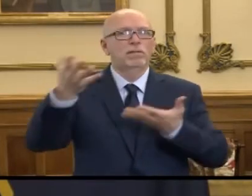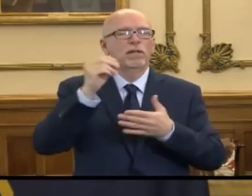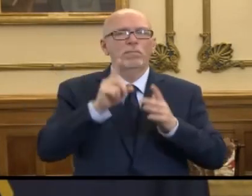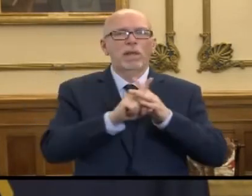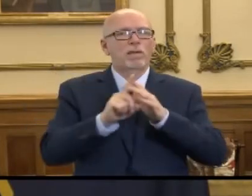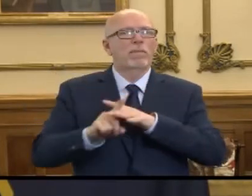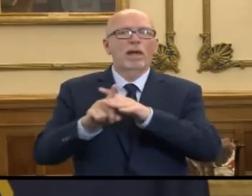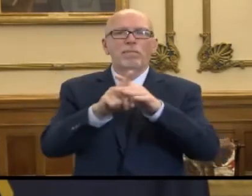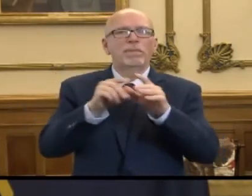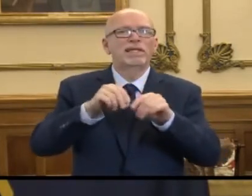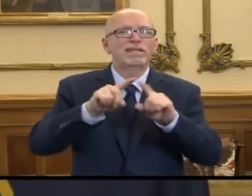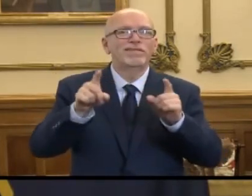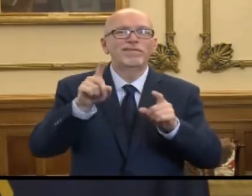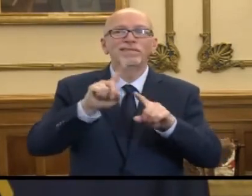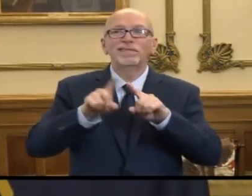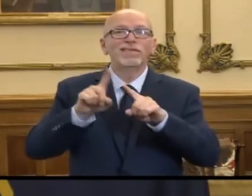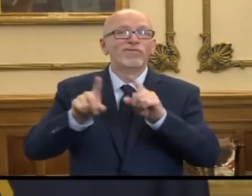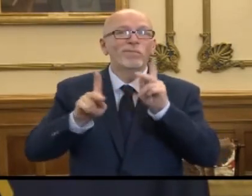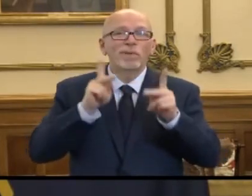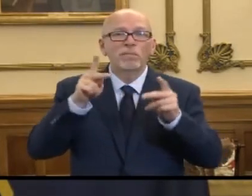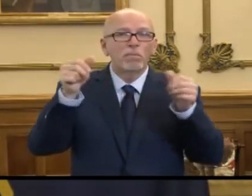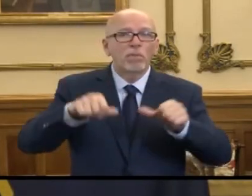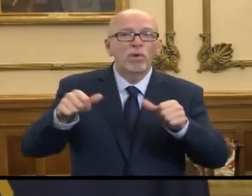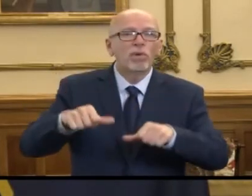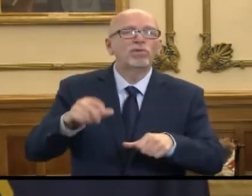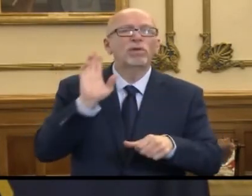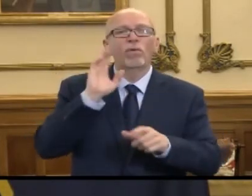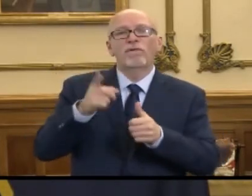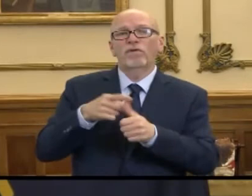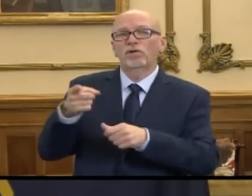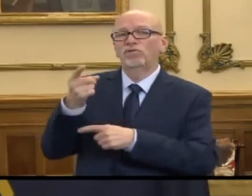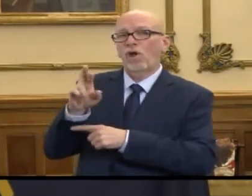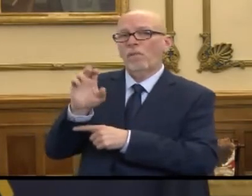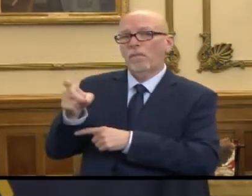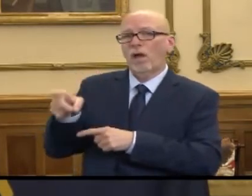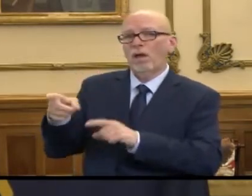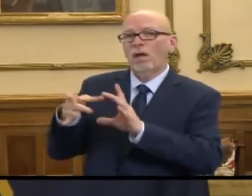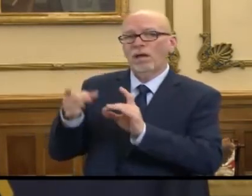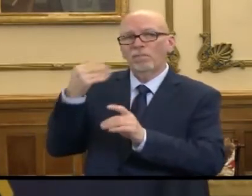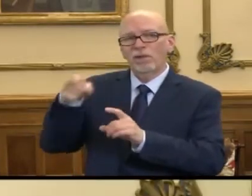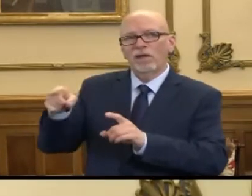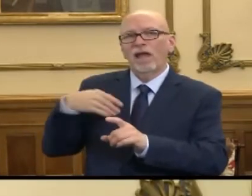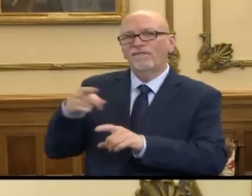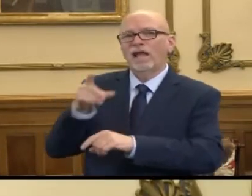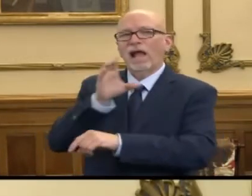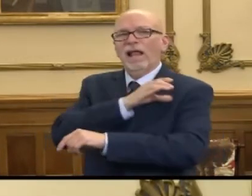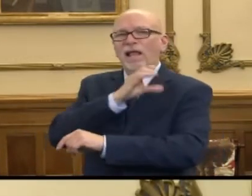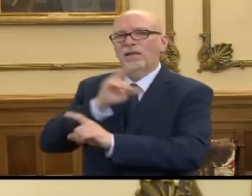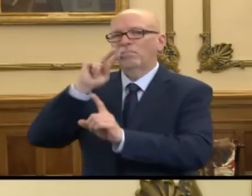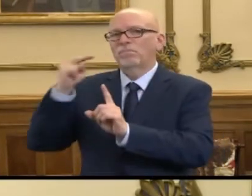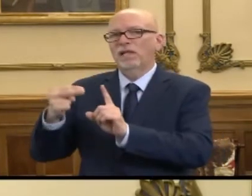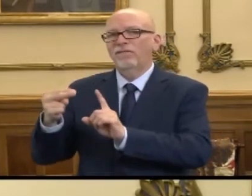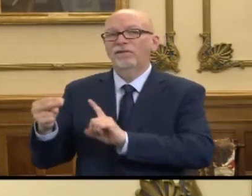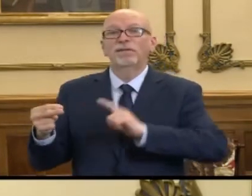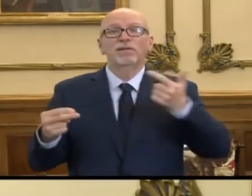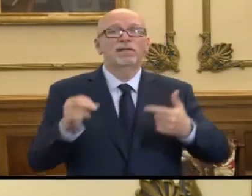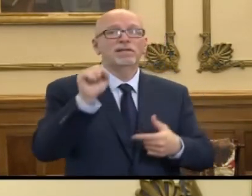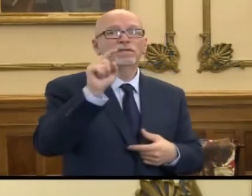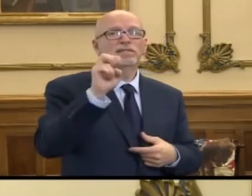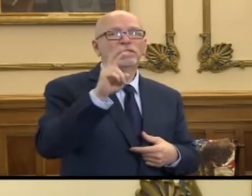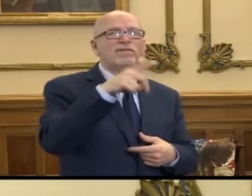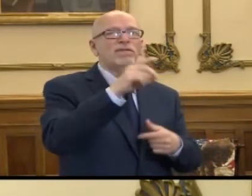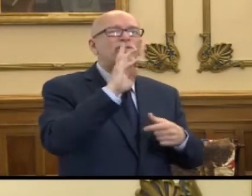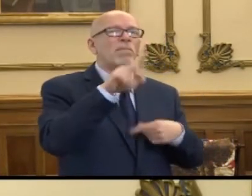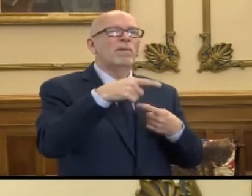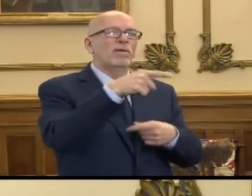in different areas by different actors. So I'll turn to Dr. Box first because you're coming from a very clinical perspective. And then, Steve, you might talk about it more